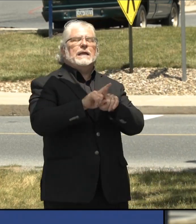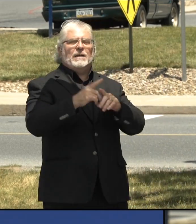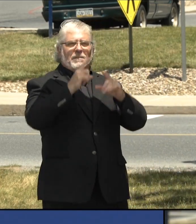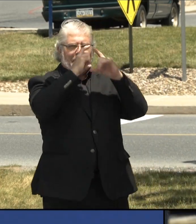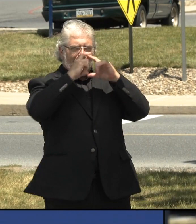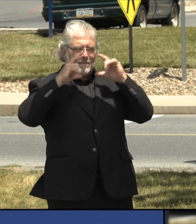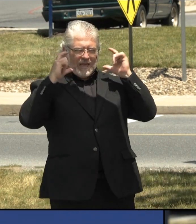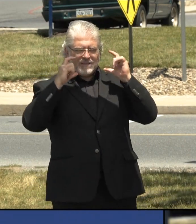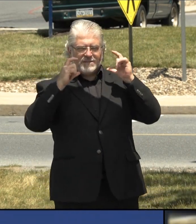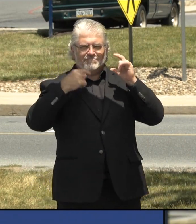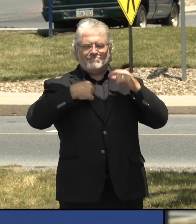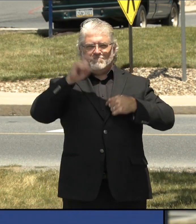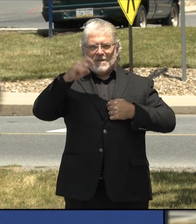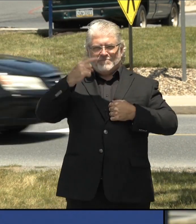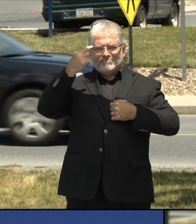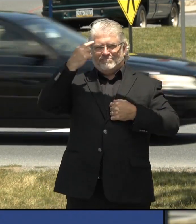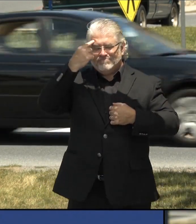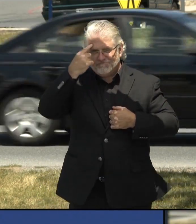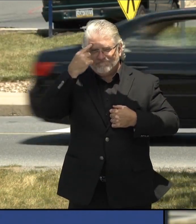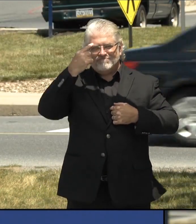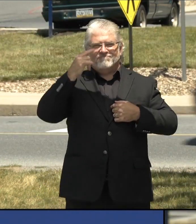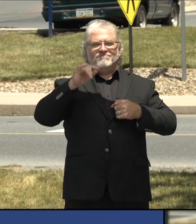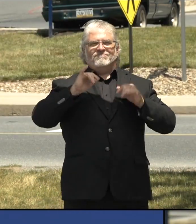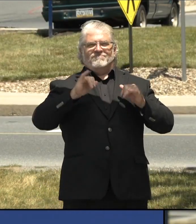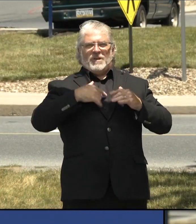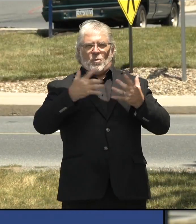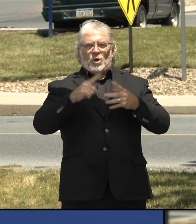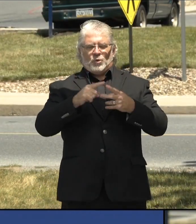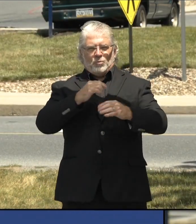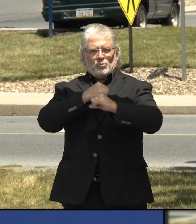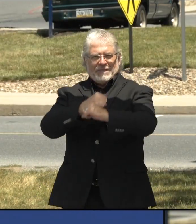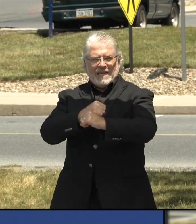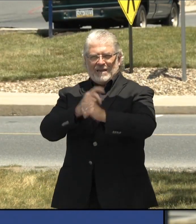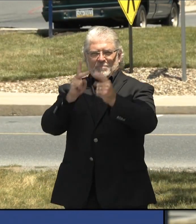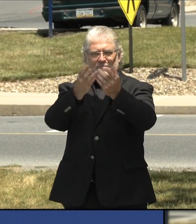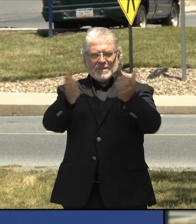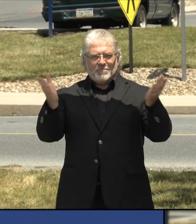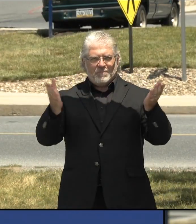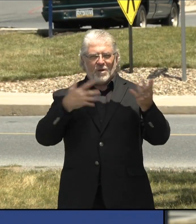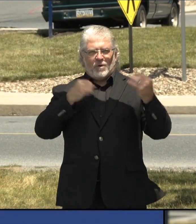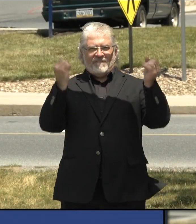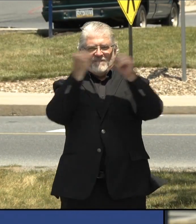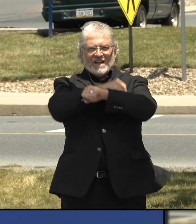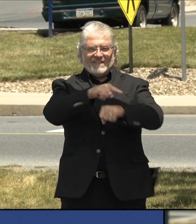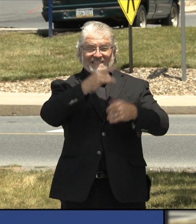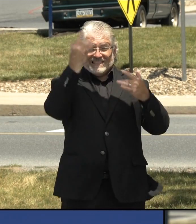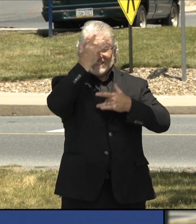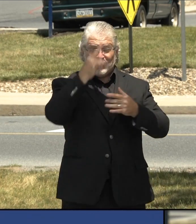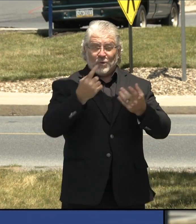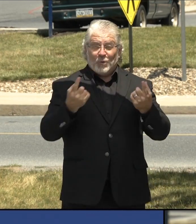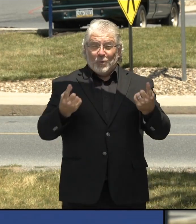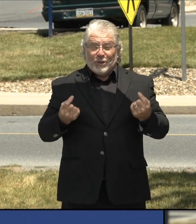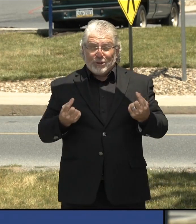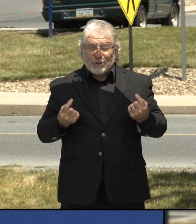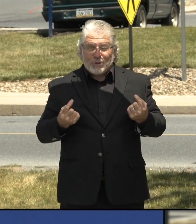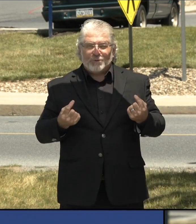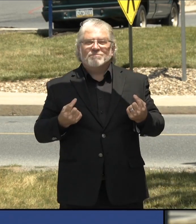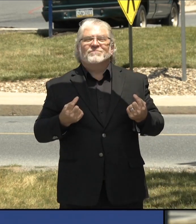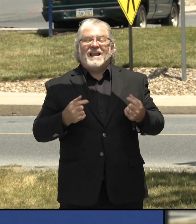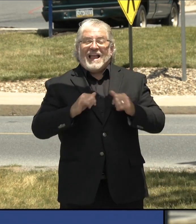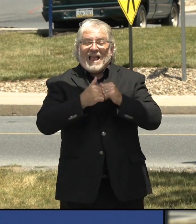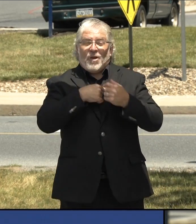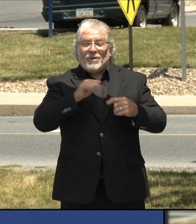to be able to fight this disease and we'll keep working on that. But in the meantime, the biggest thing we can do is internalize this is for every